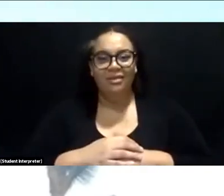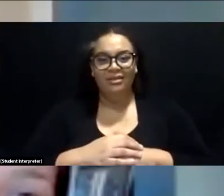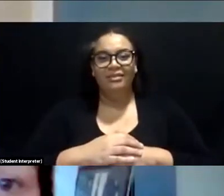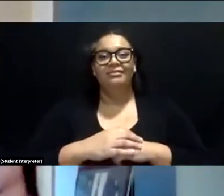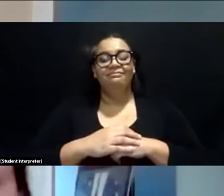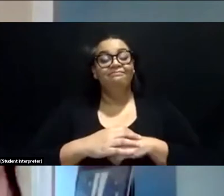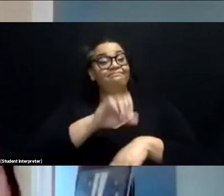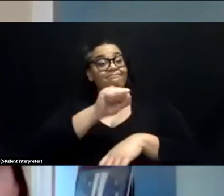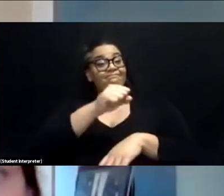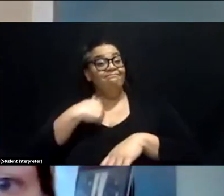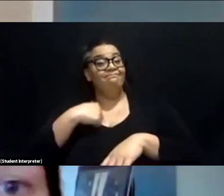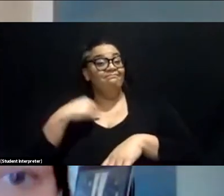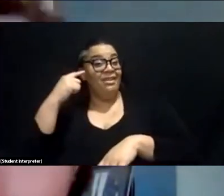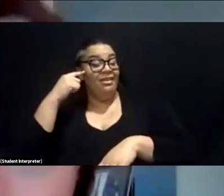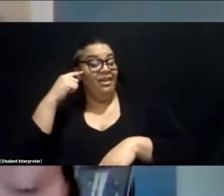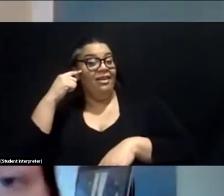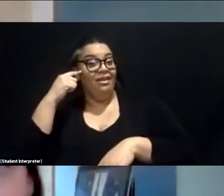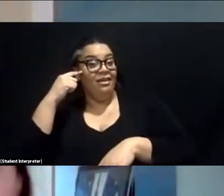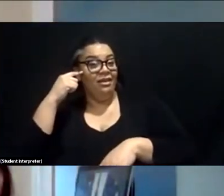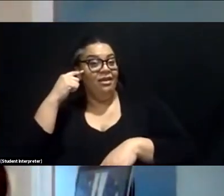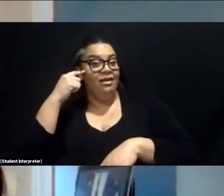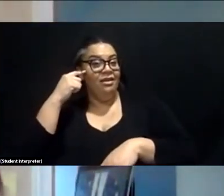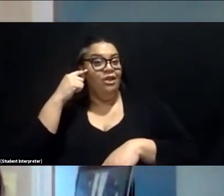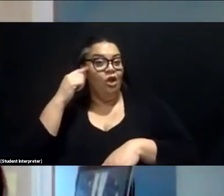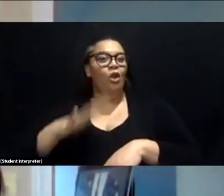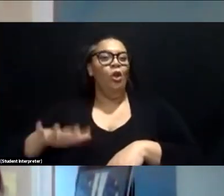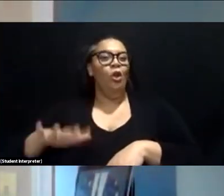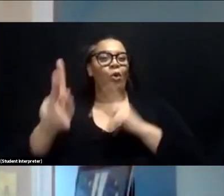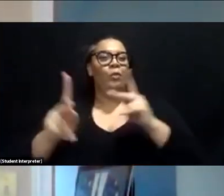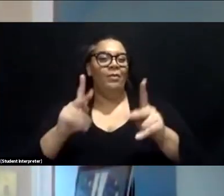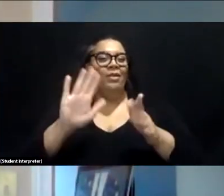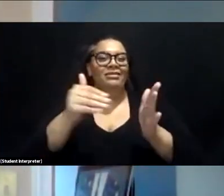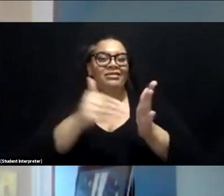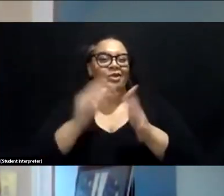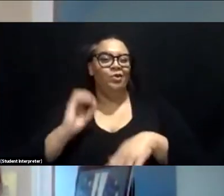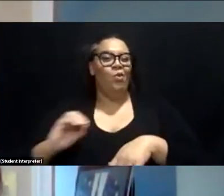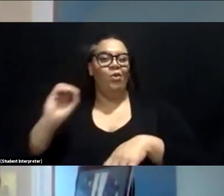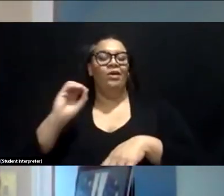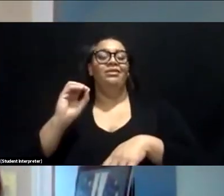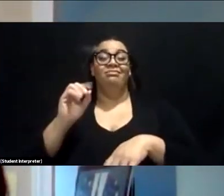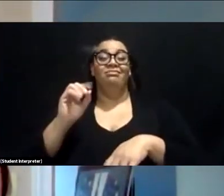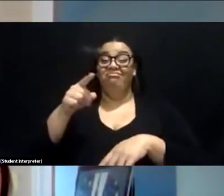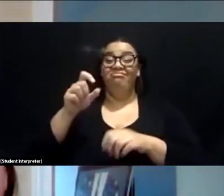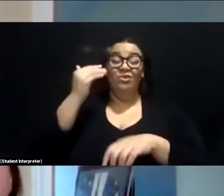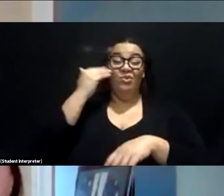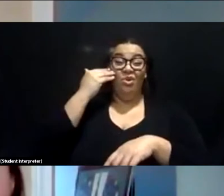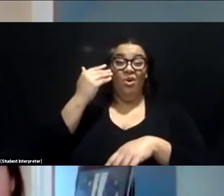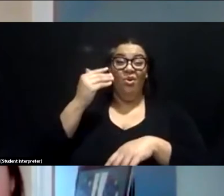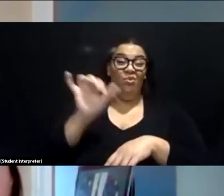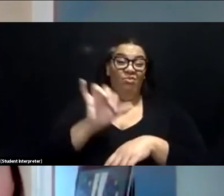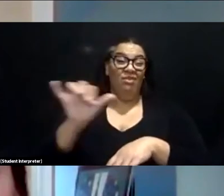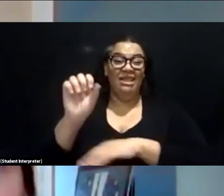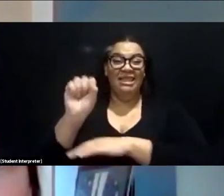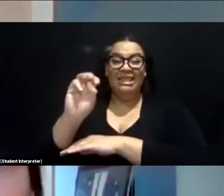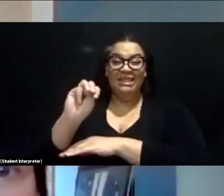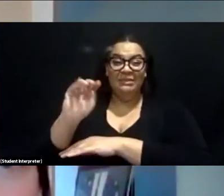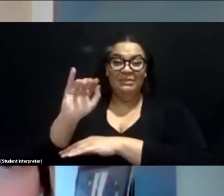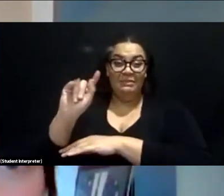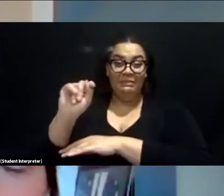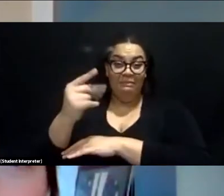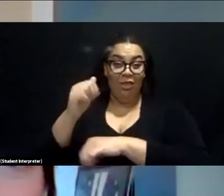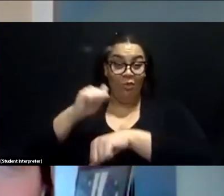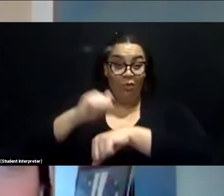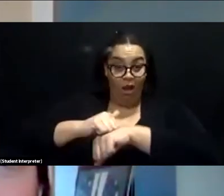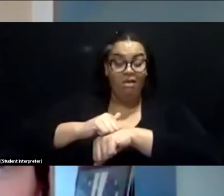Yeah. I think a lot of people, locals to Central are going to recognize that in Smith Rock or Cascade Lakes Highway. And we have very